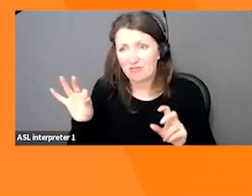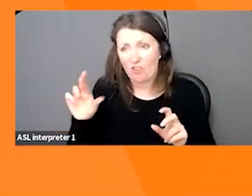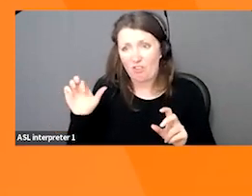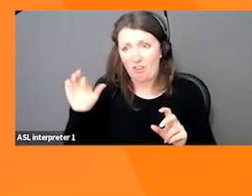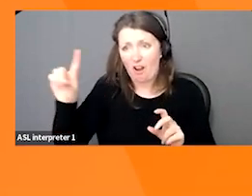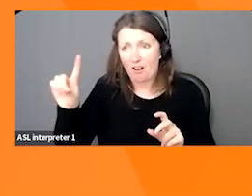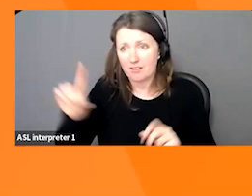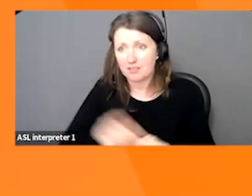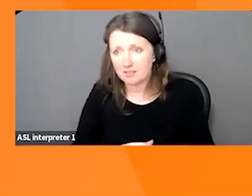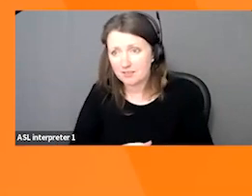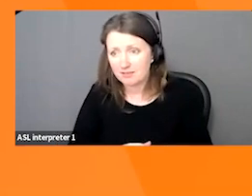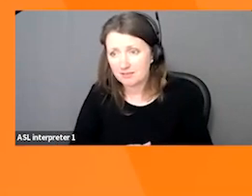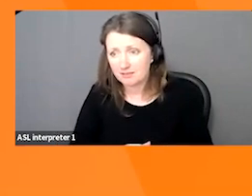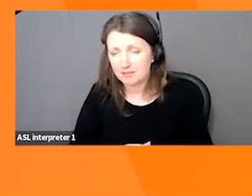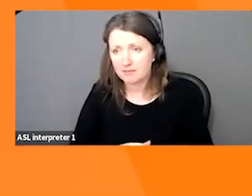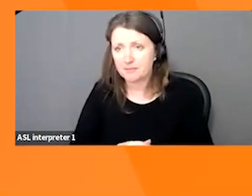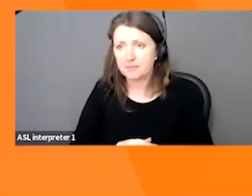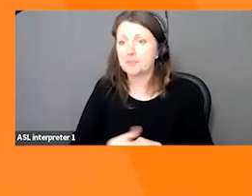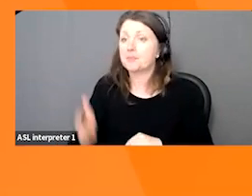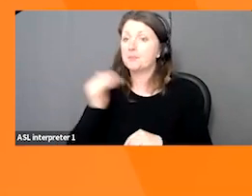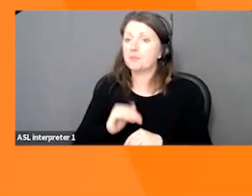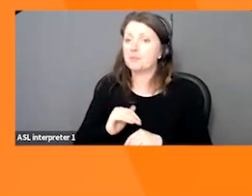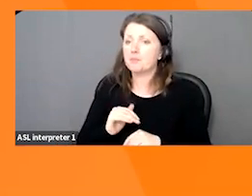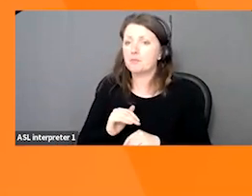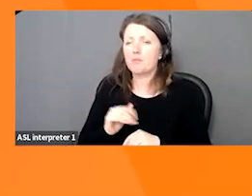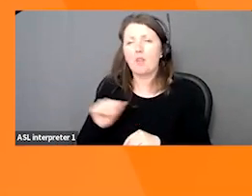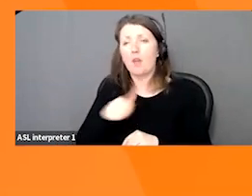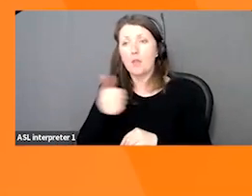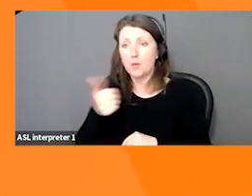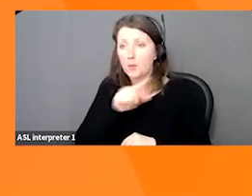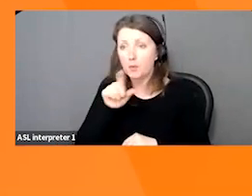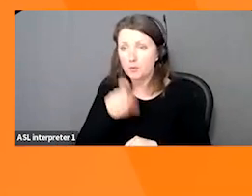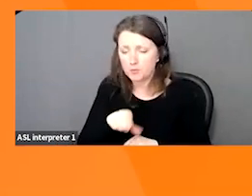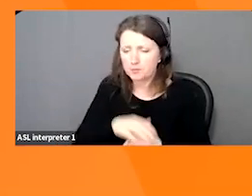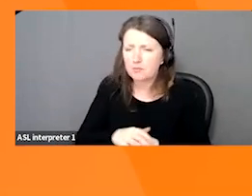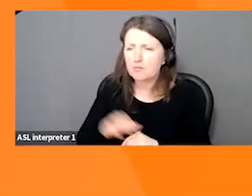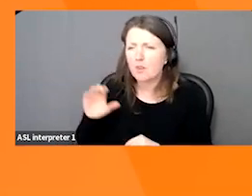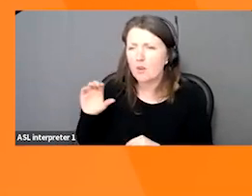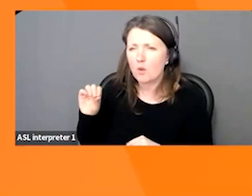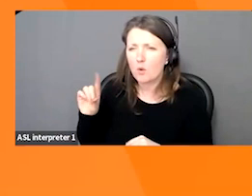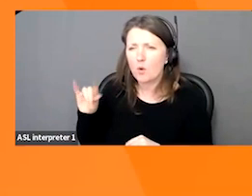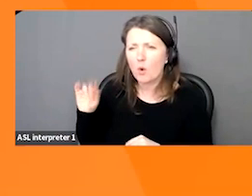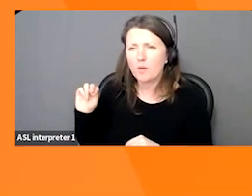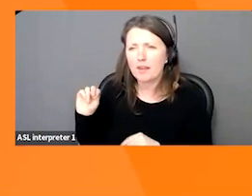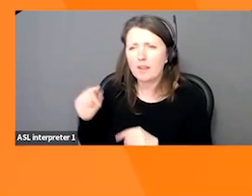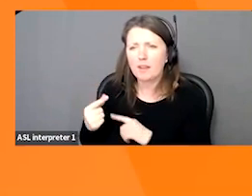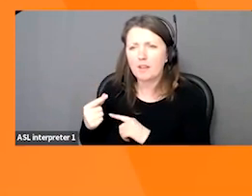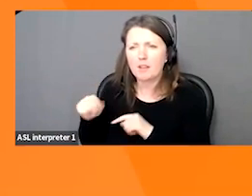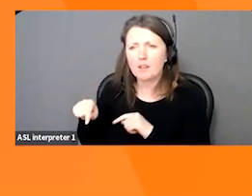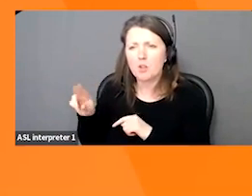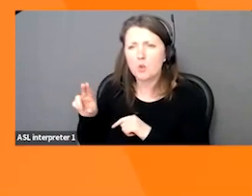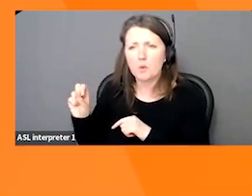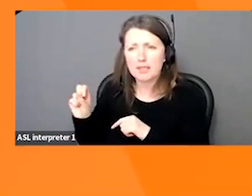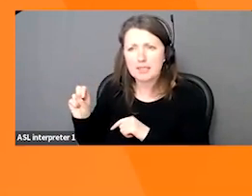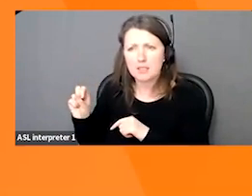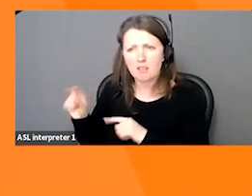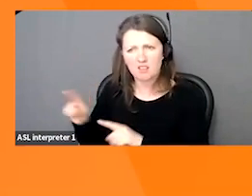related to UPC and barcoding. They're interested in wondering if coding is different for the United States. And the second